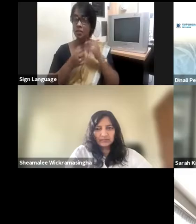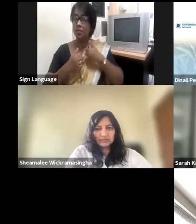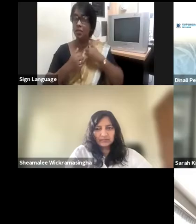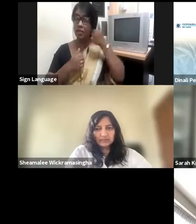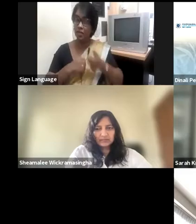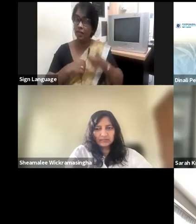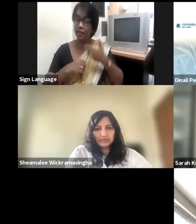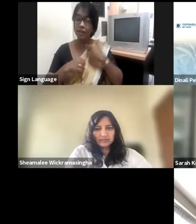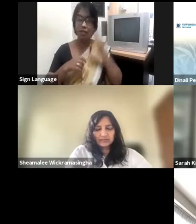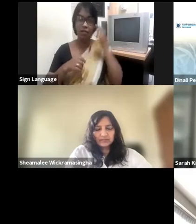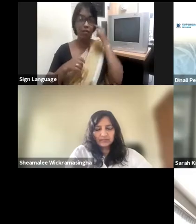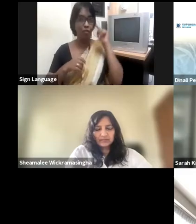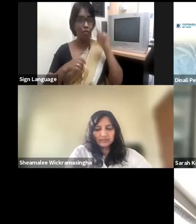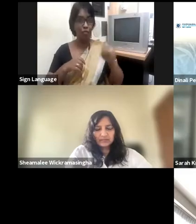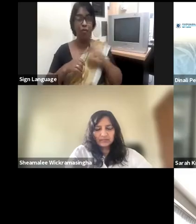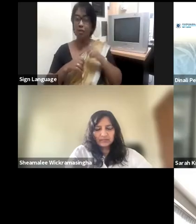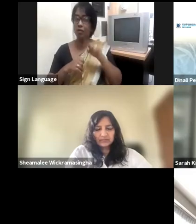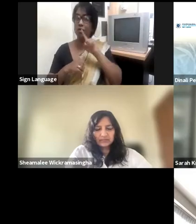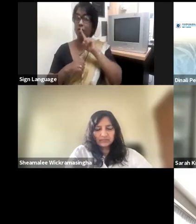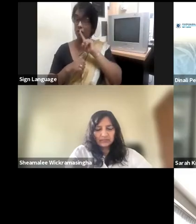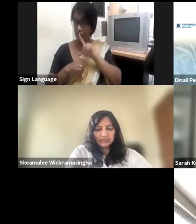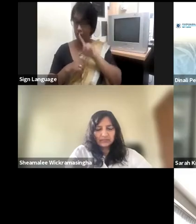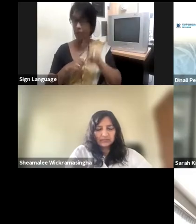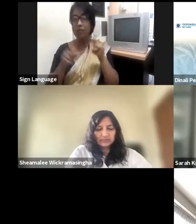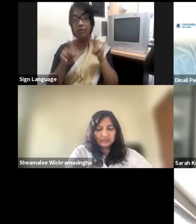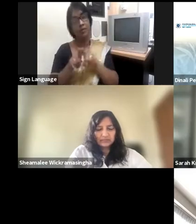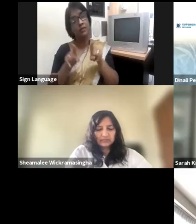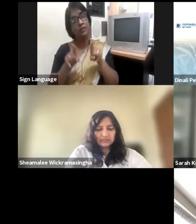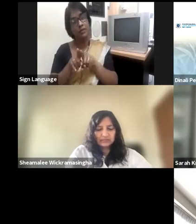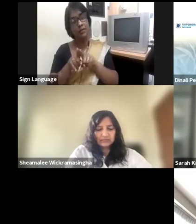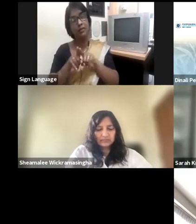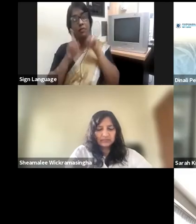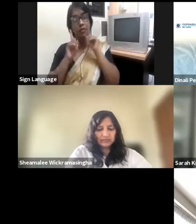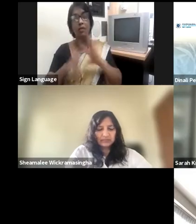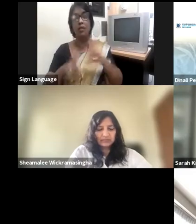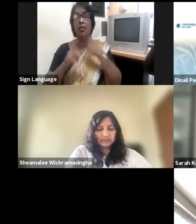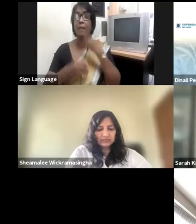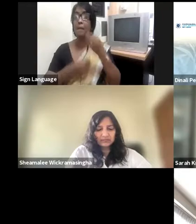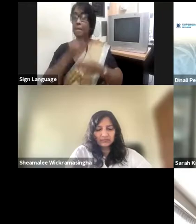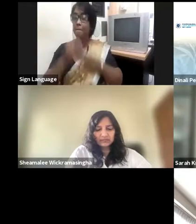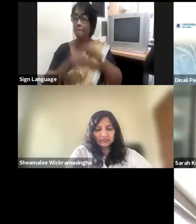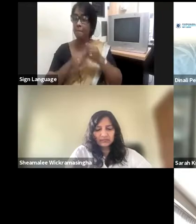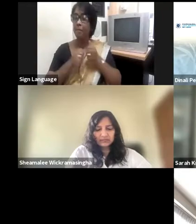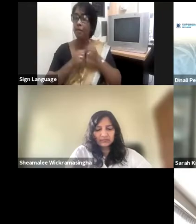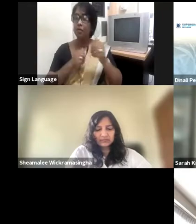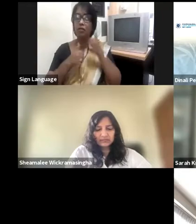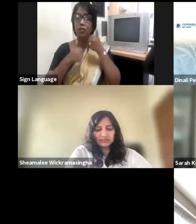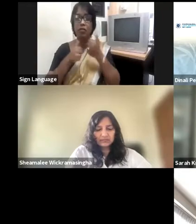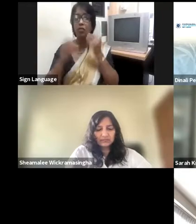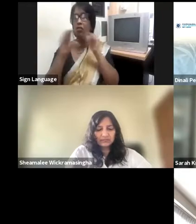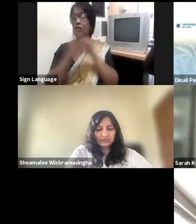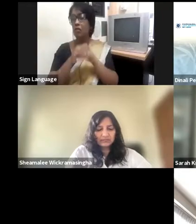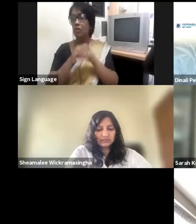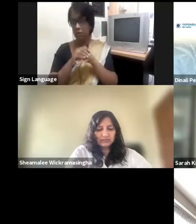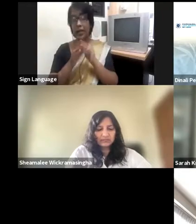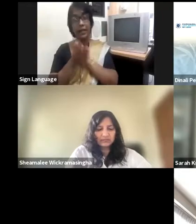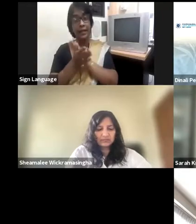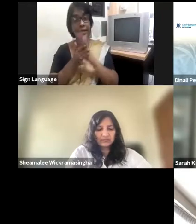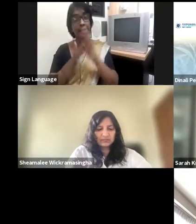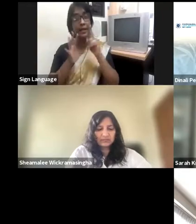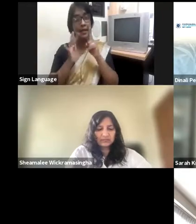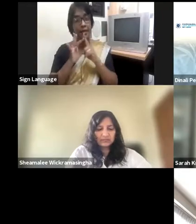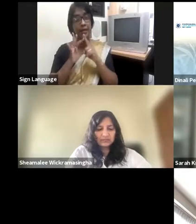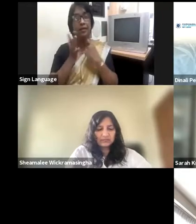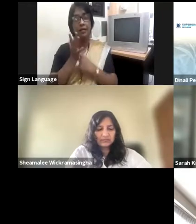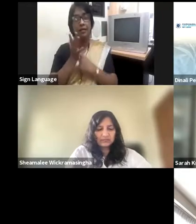functional perspective but what's best for the business. And then here I looking at the cultural changes and the fact that in an